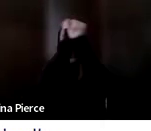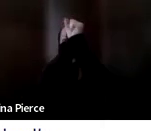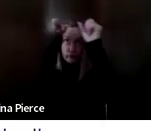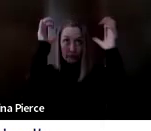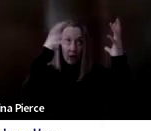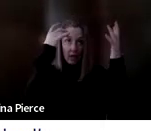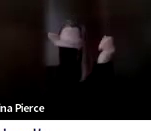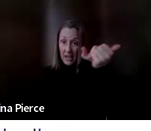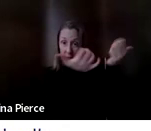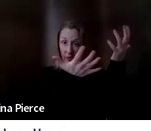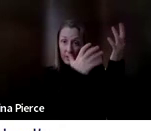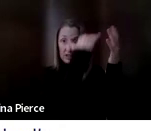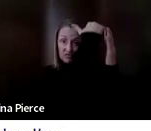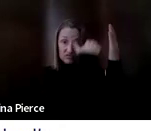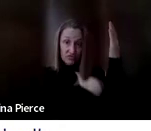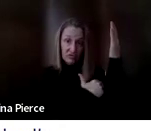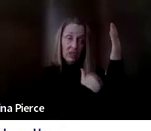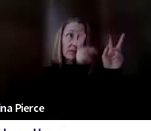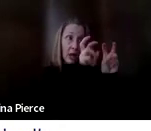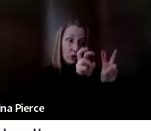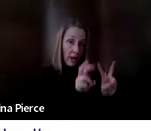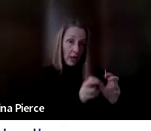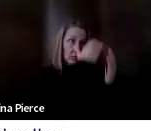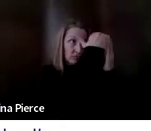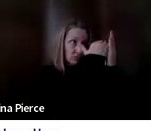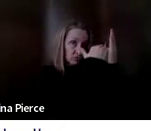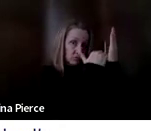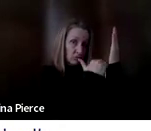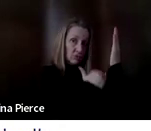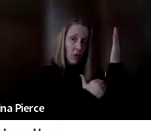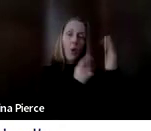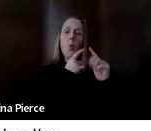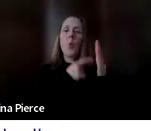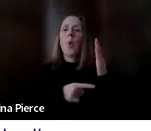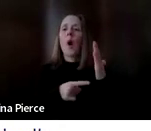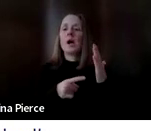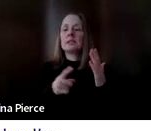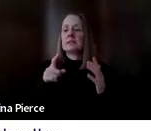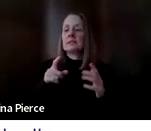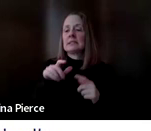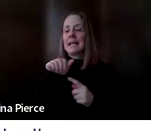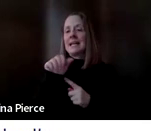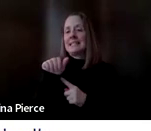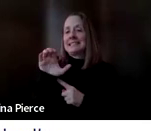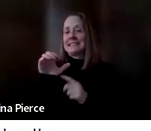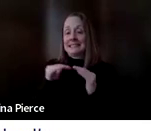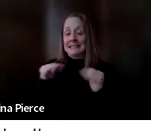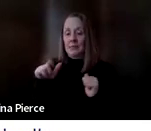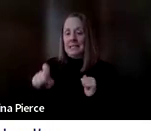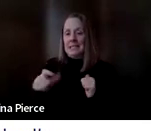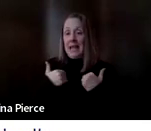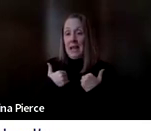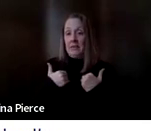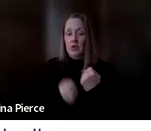evaluated, and we say, okay, what features does an AAC system need to have in order to support this